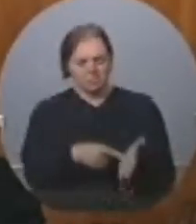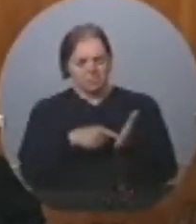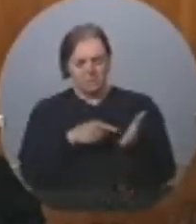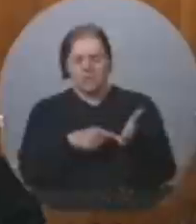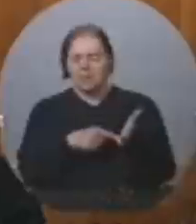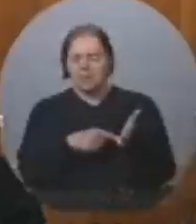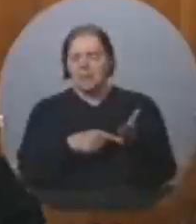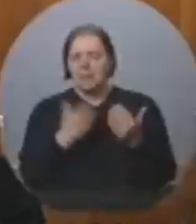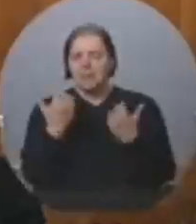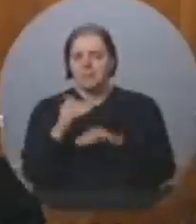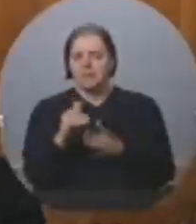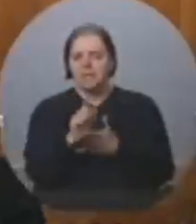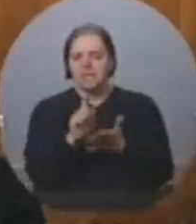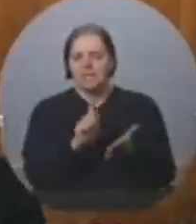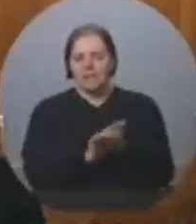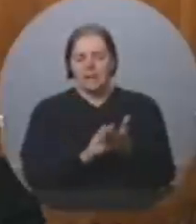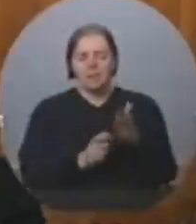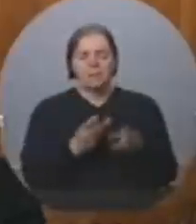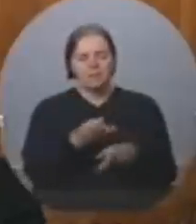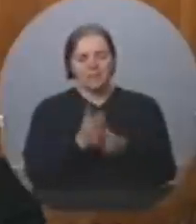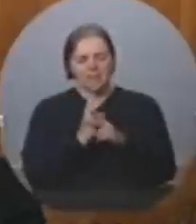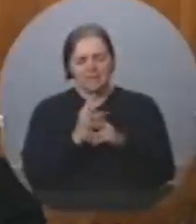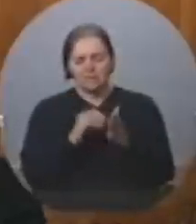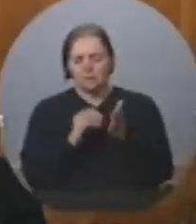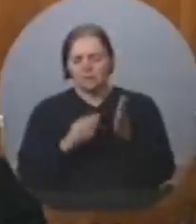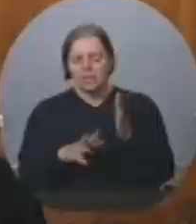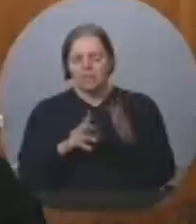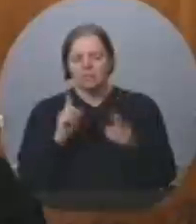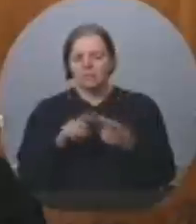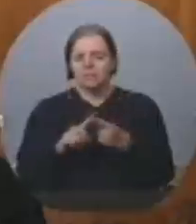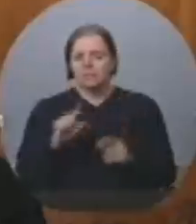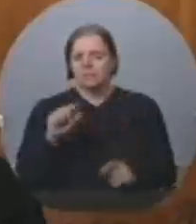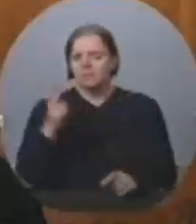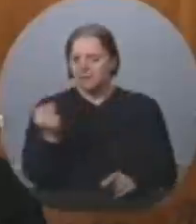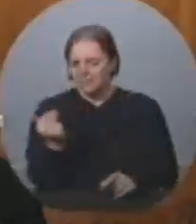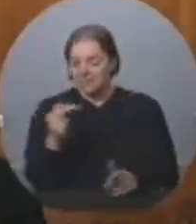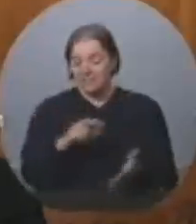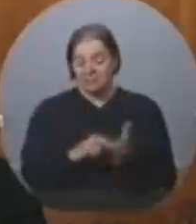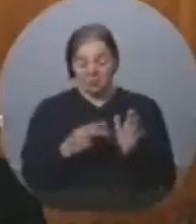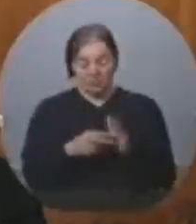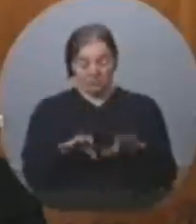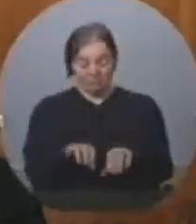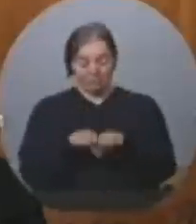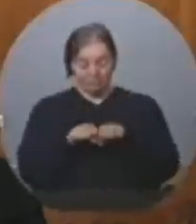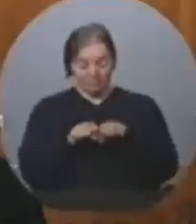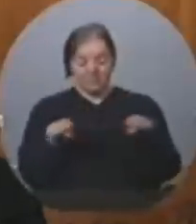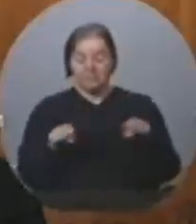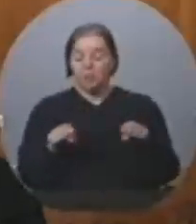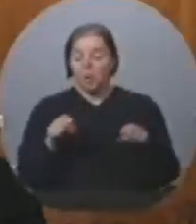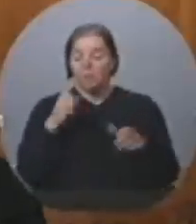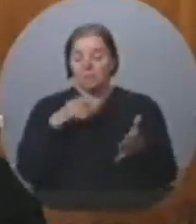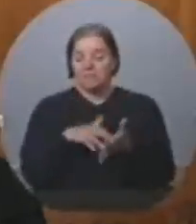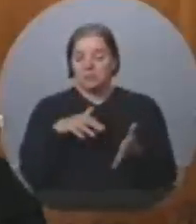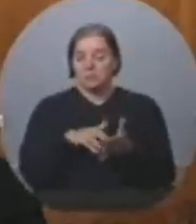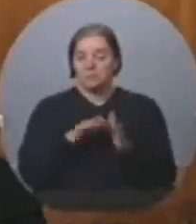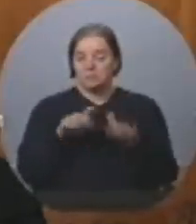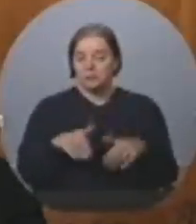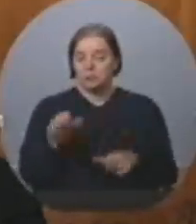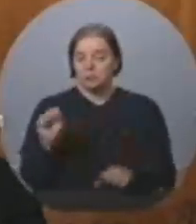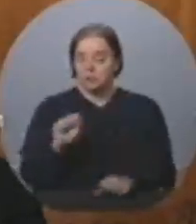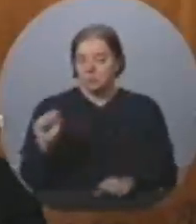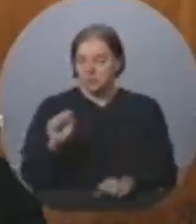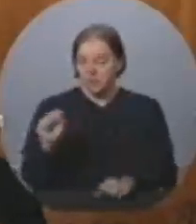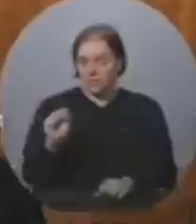On average, Canadians are graduating with a debt of over $25,000, and tuition fees are still rising